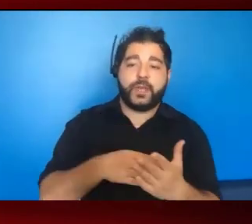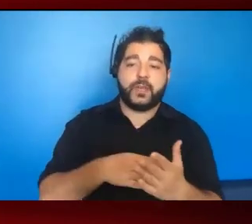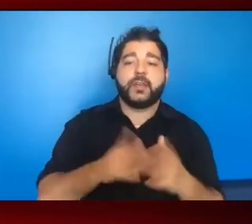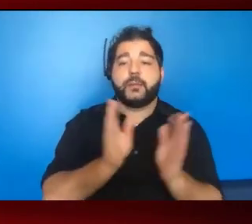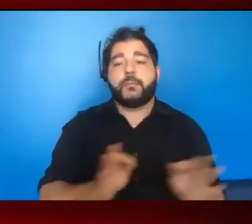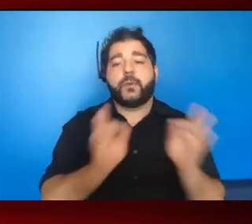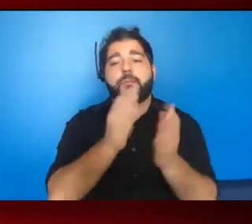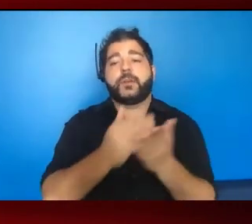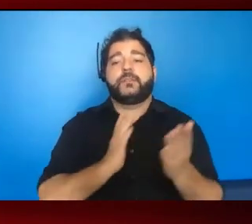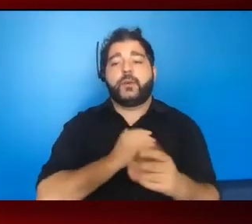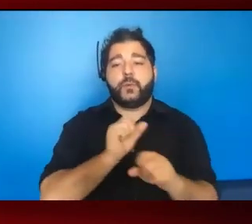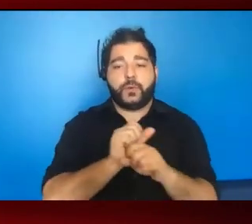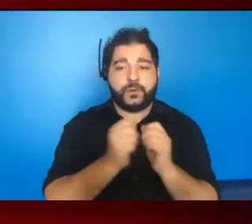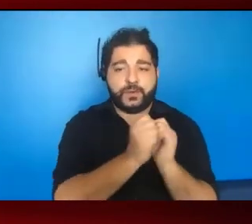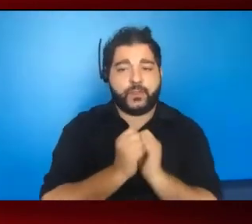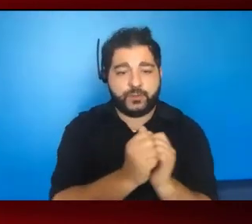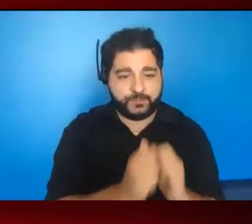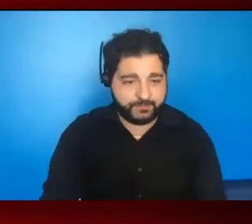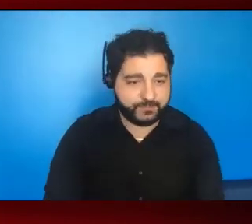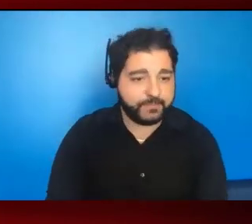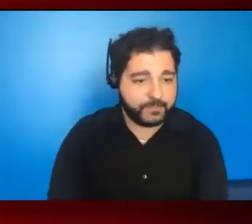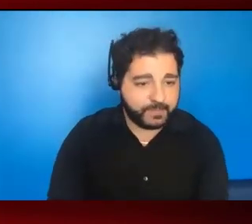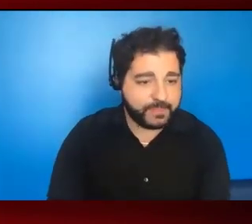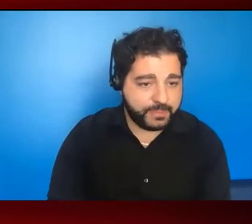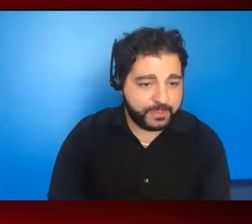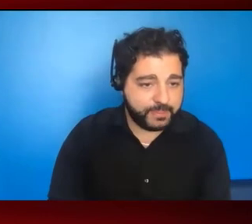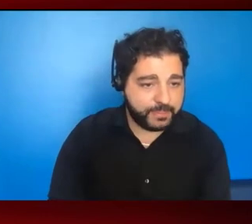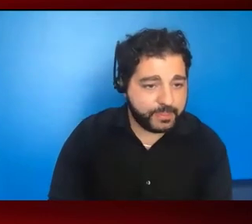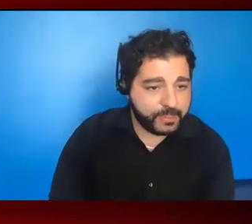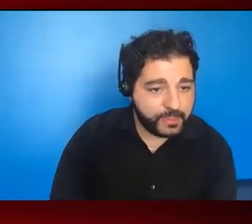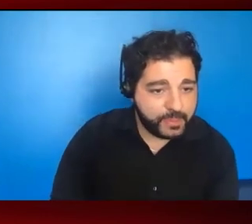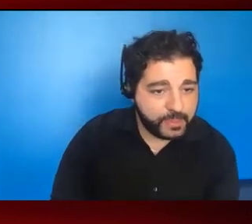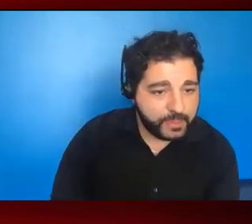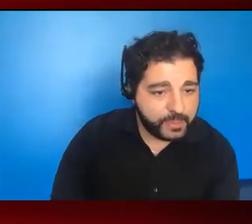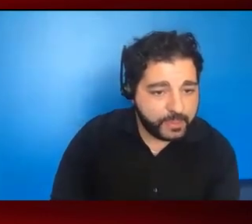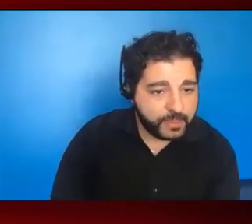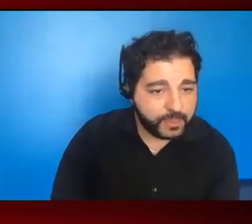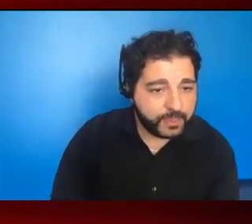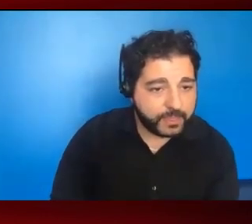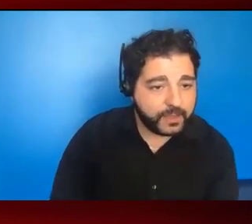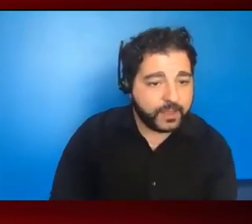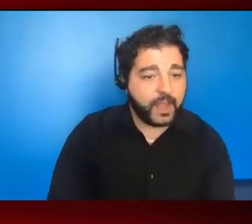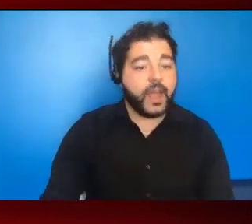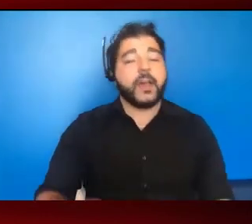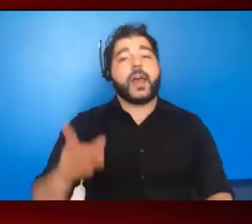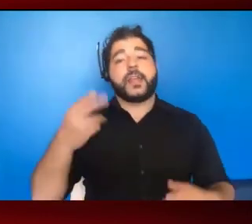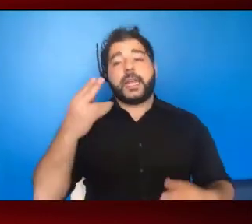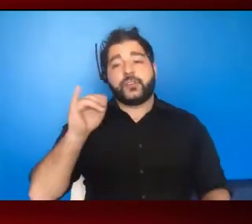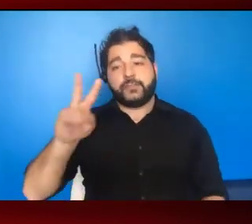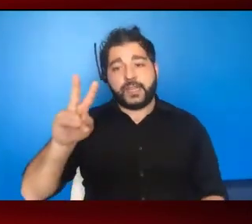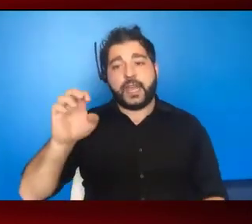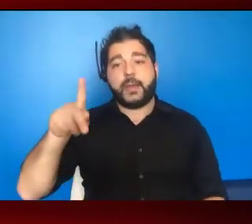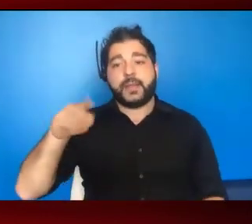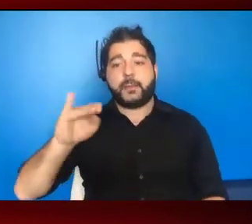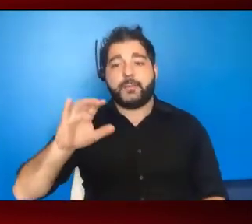our work together. So where are we? Let's talk about the ending the HIV epidemic initiative.